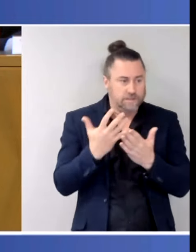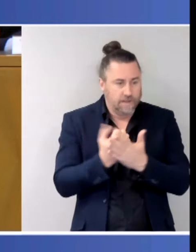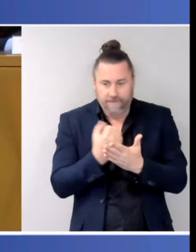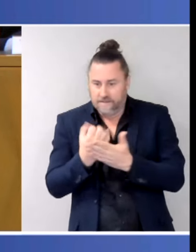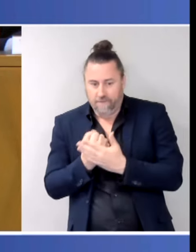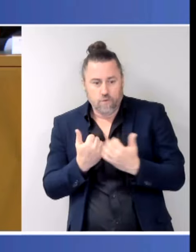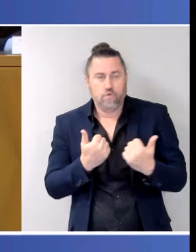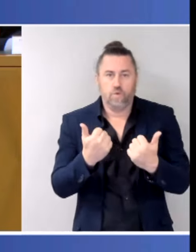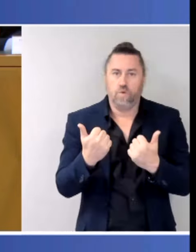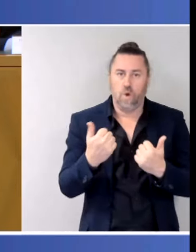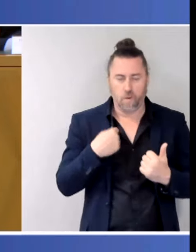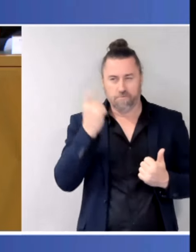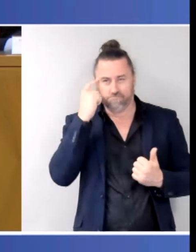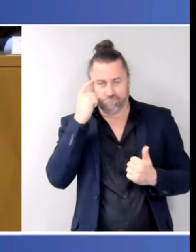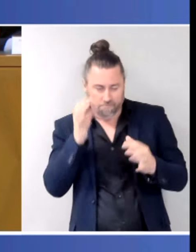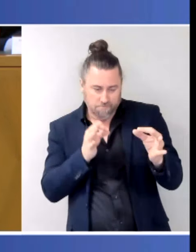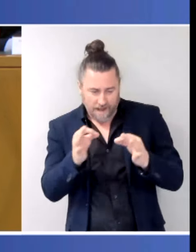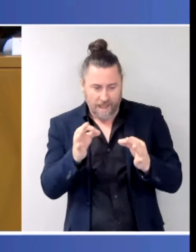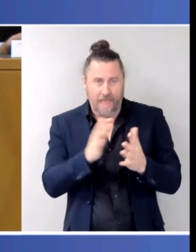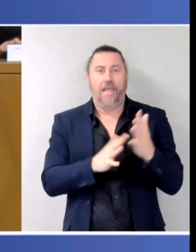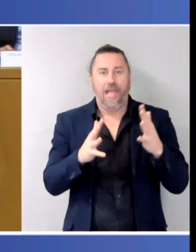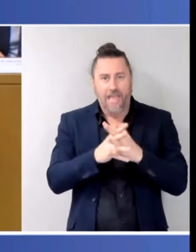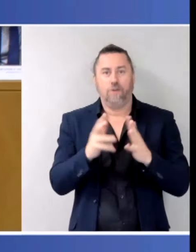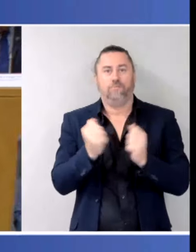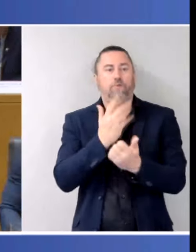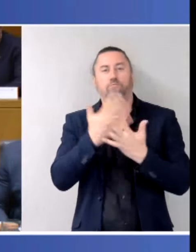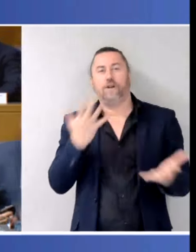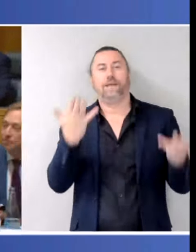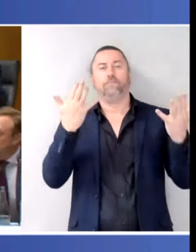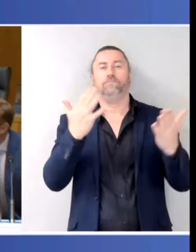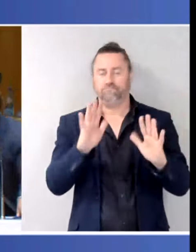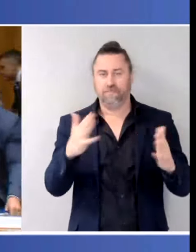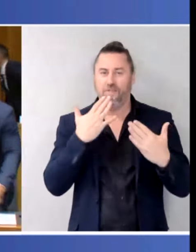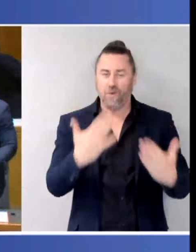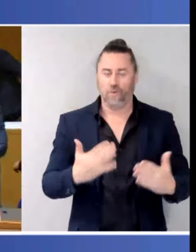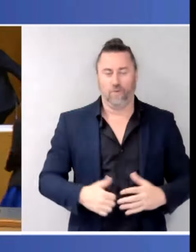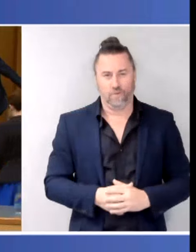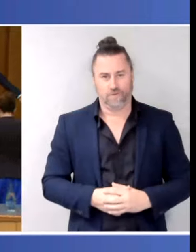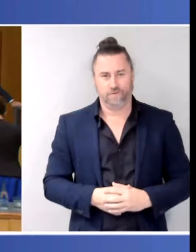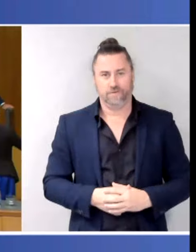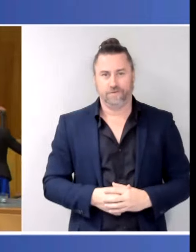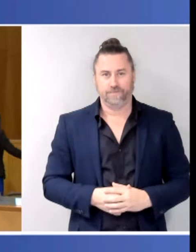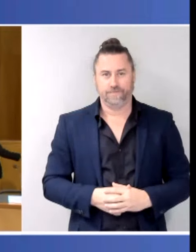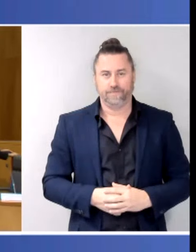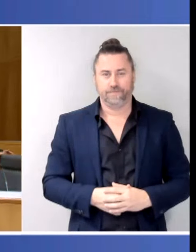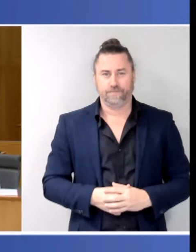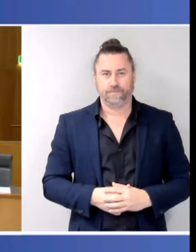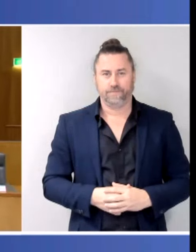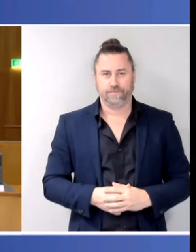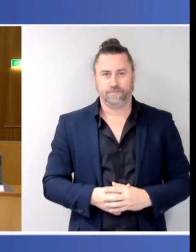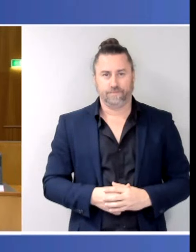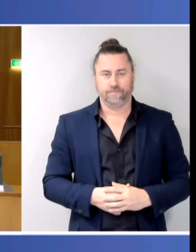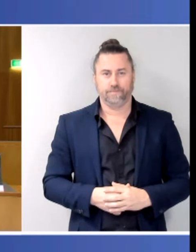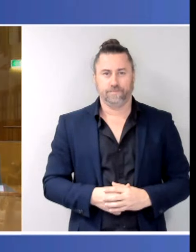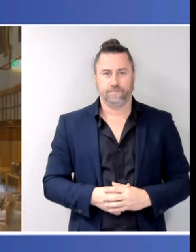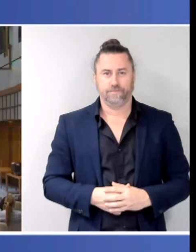way that's consistent with the fight against inflation. Thank you very much. Thank you very Thank